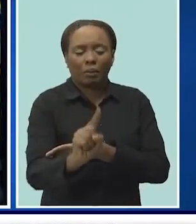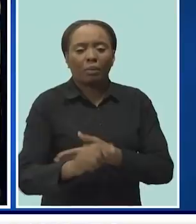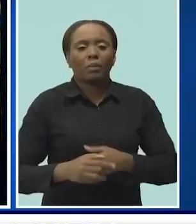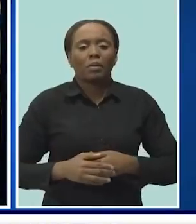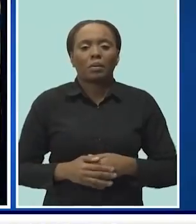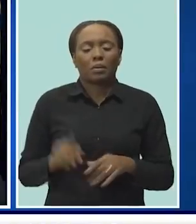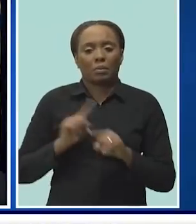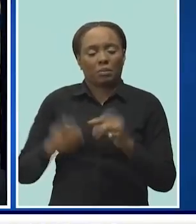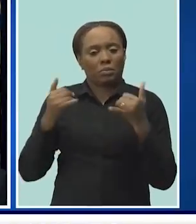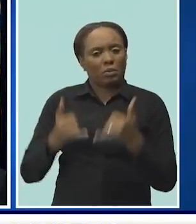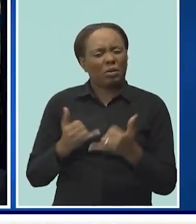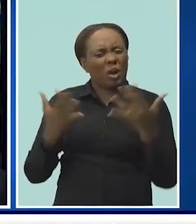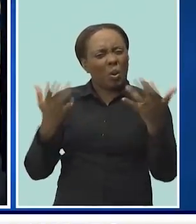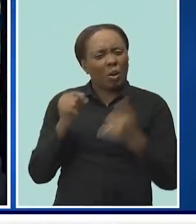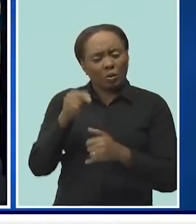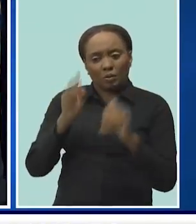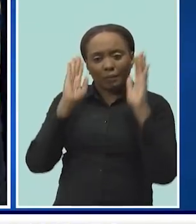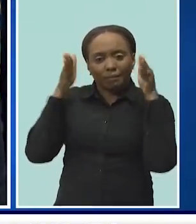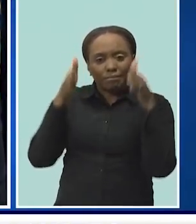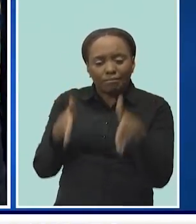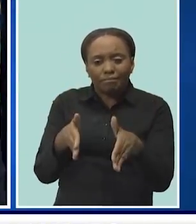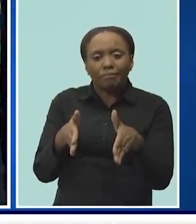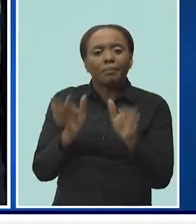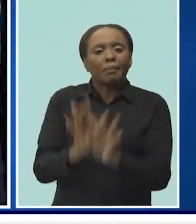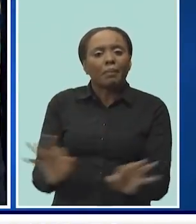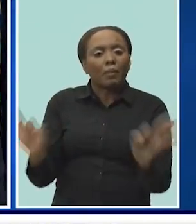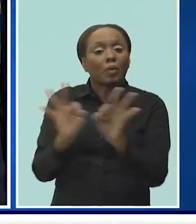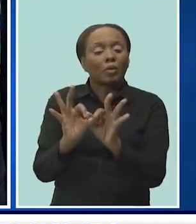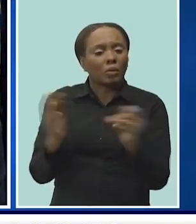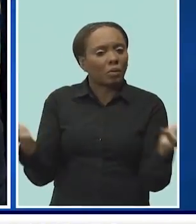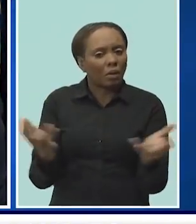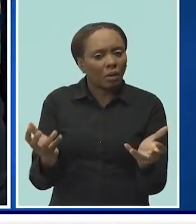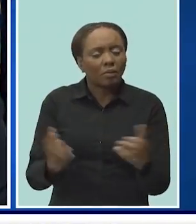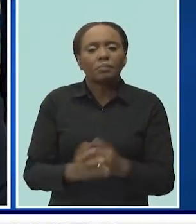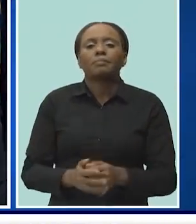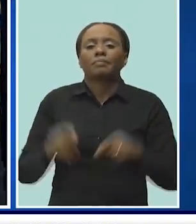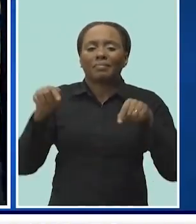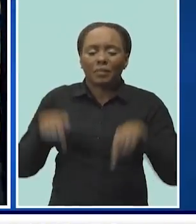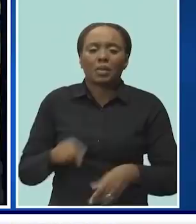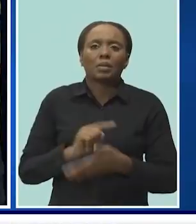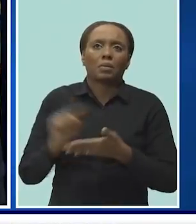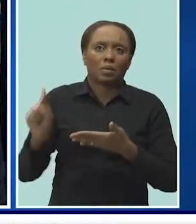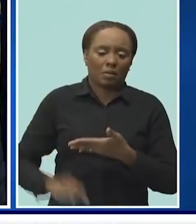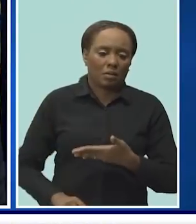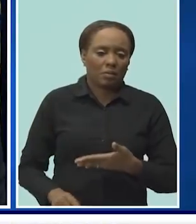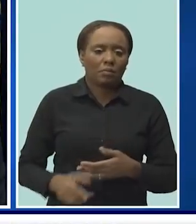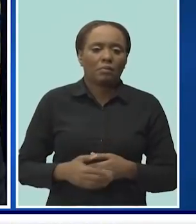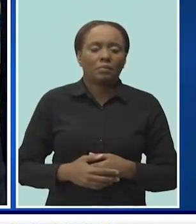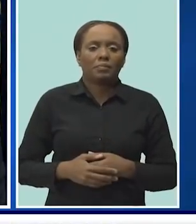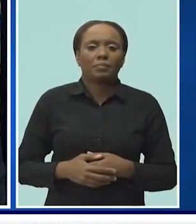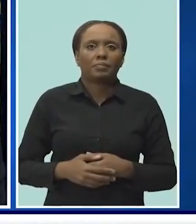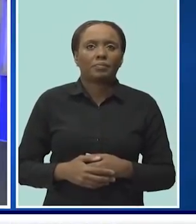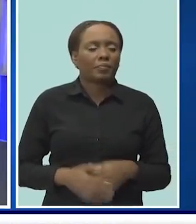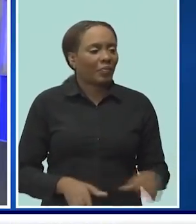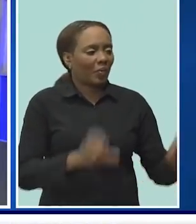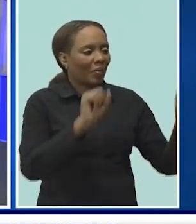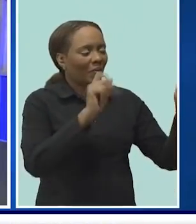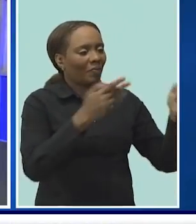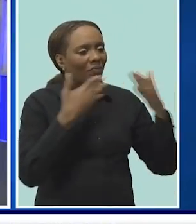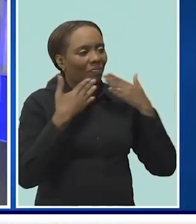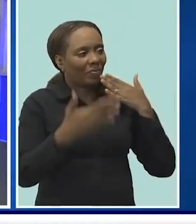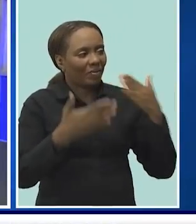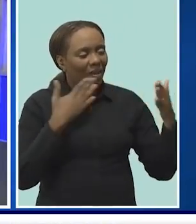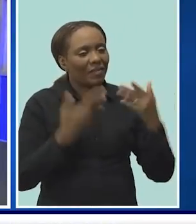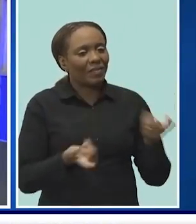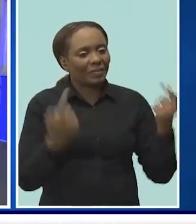we want Barbadians to focus on what is immediately ahead of us and not what may or may not come. Attorney General, thank you so much for